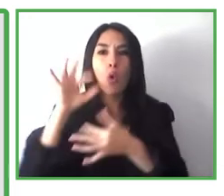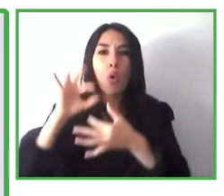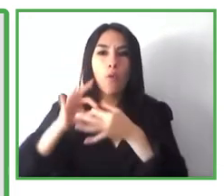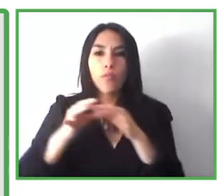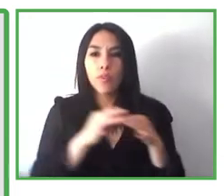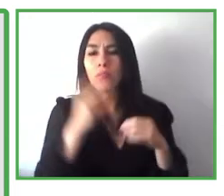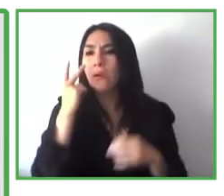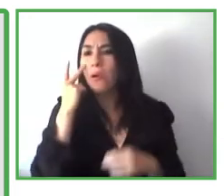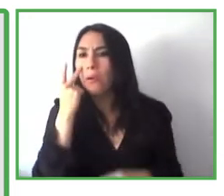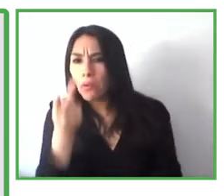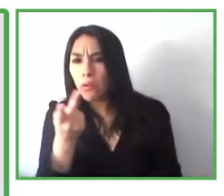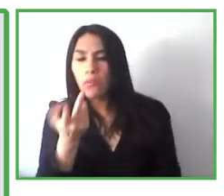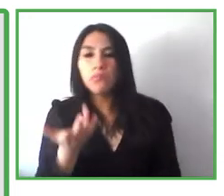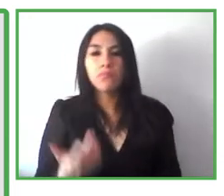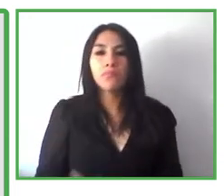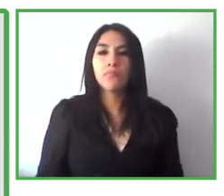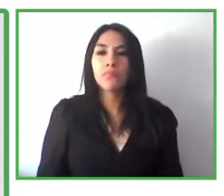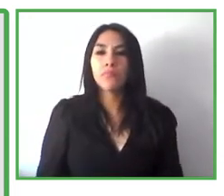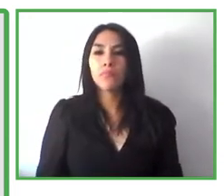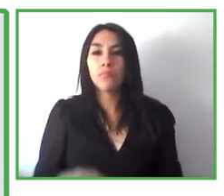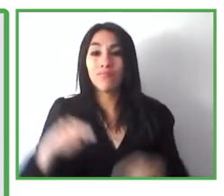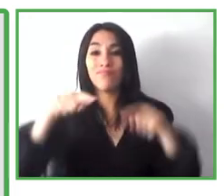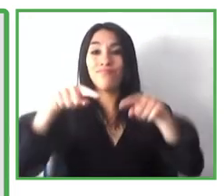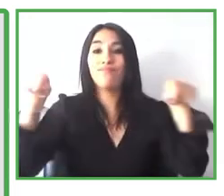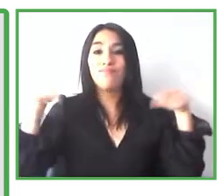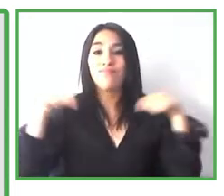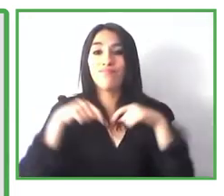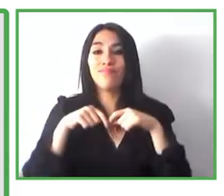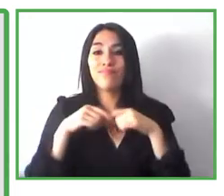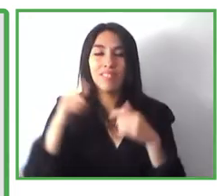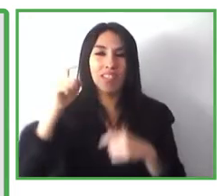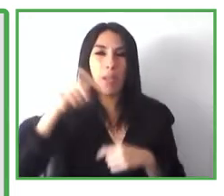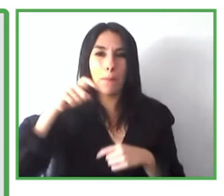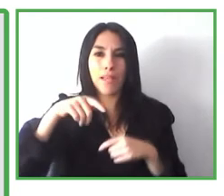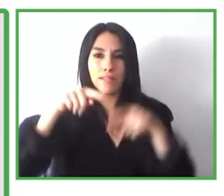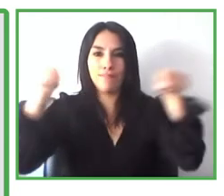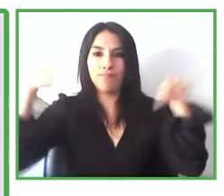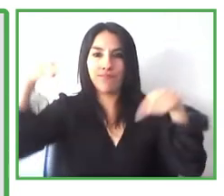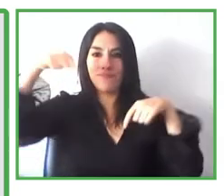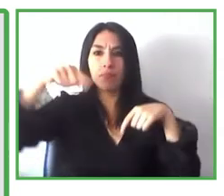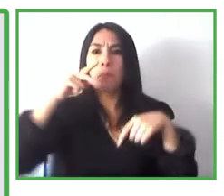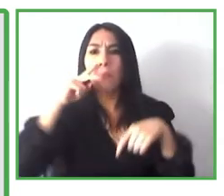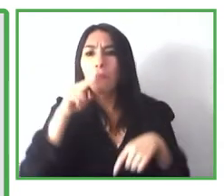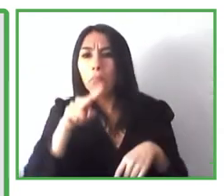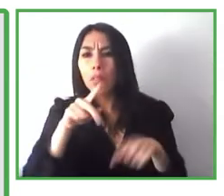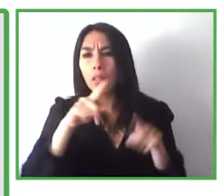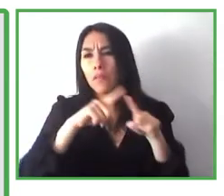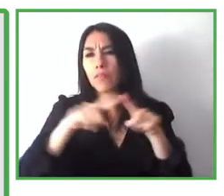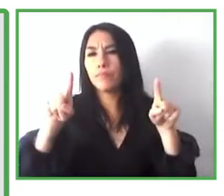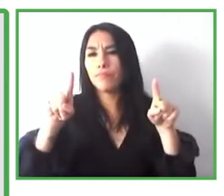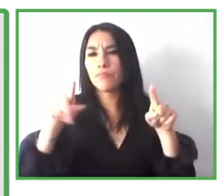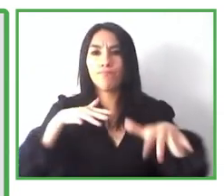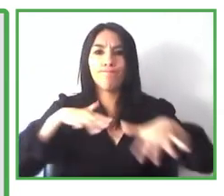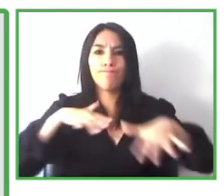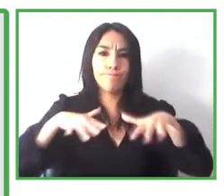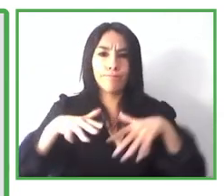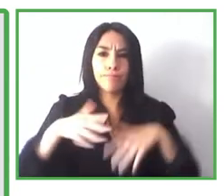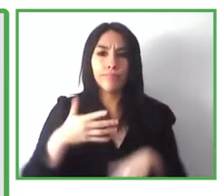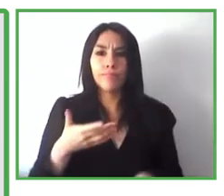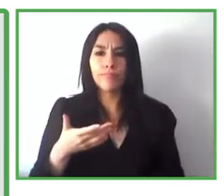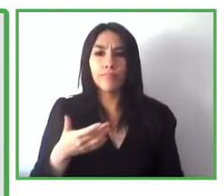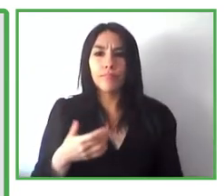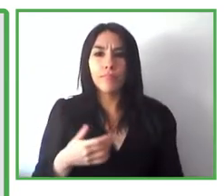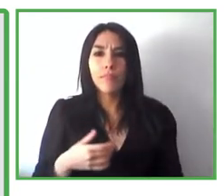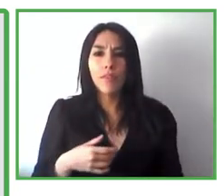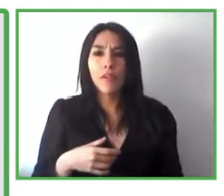innovations that connect with their needs, and we have figured out different types of customers with different needs of